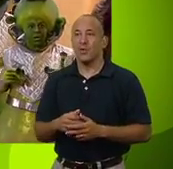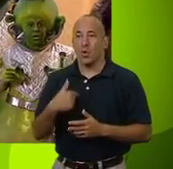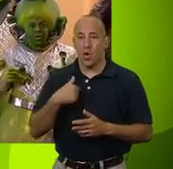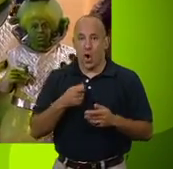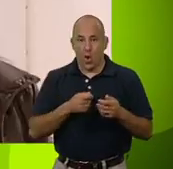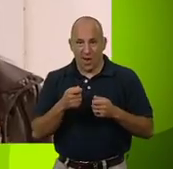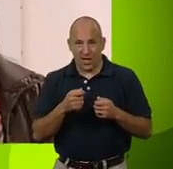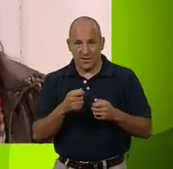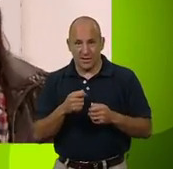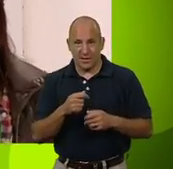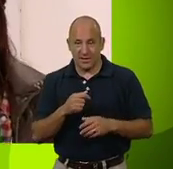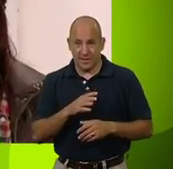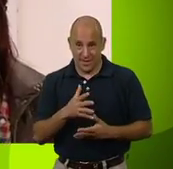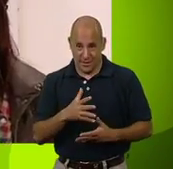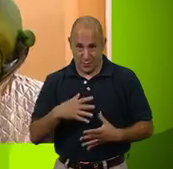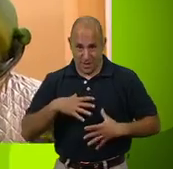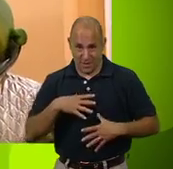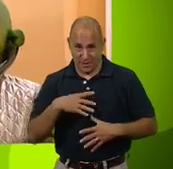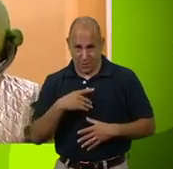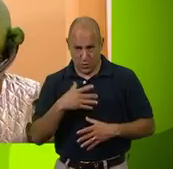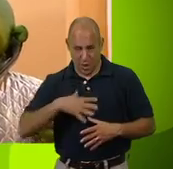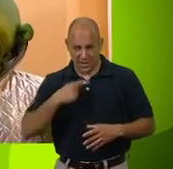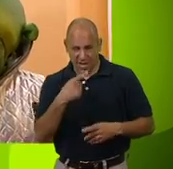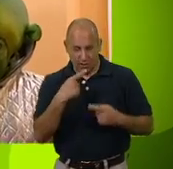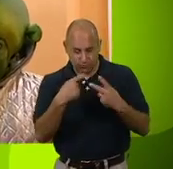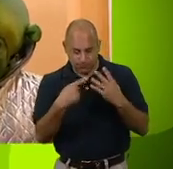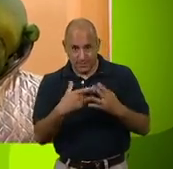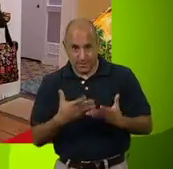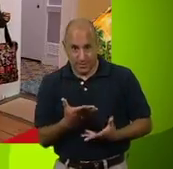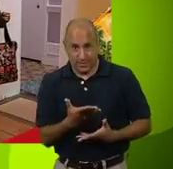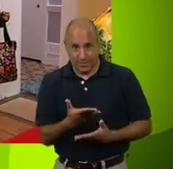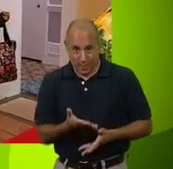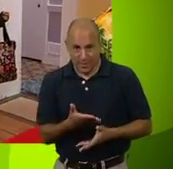Coordinator. Now's your chance to say everything you wanted to say.